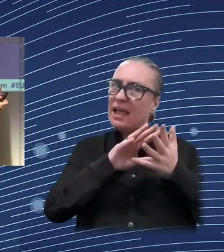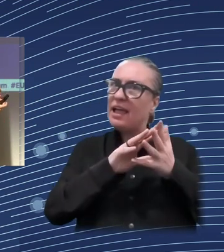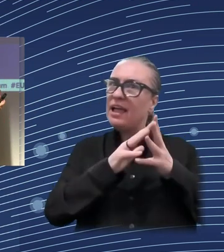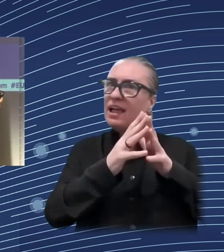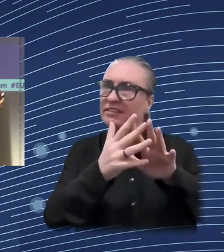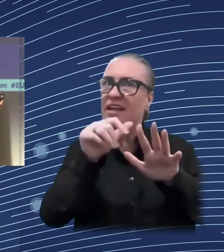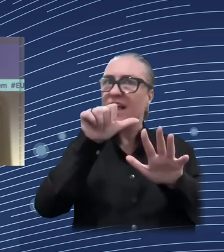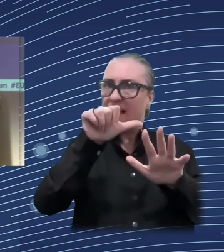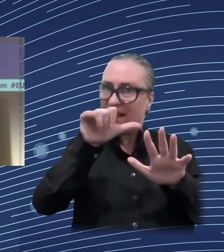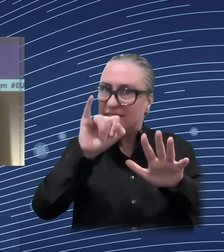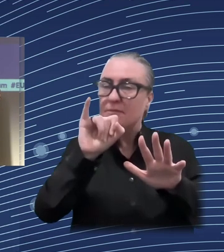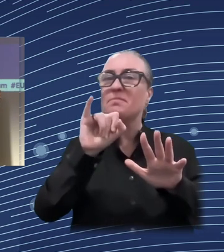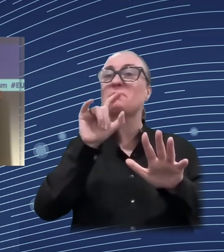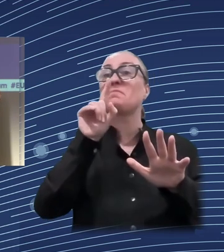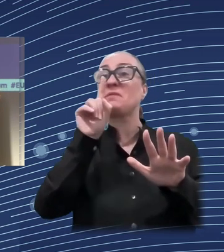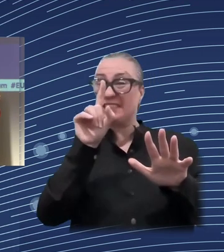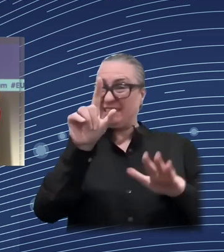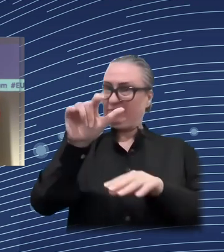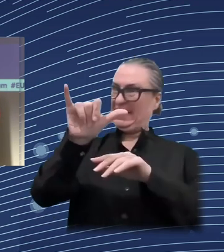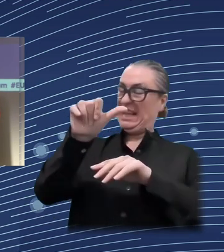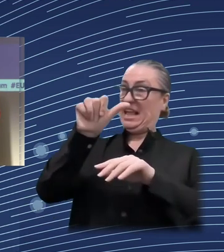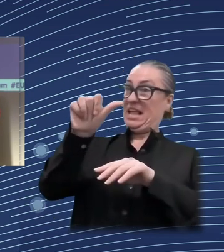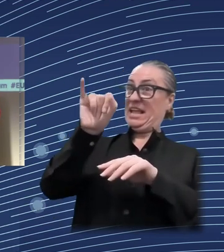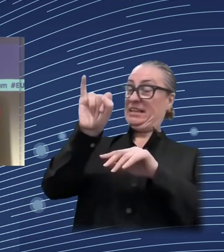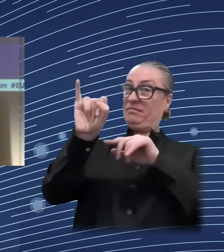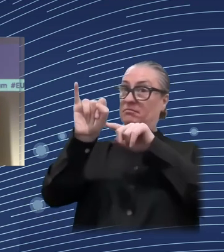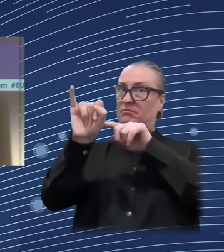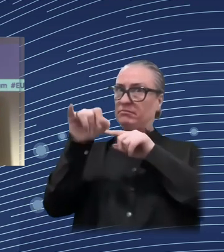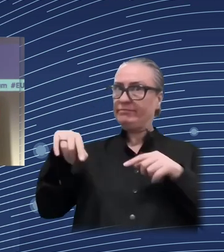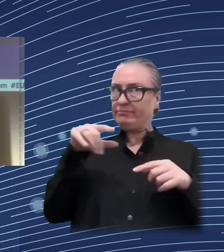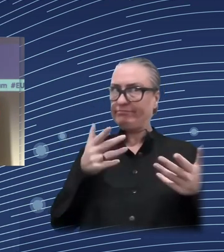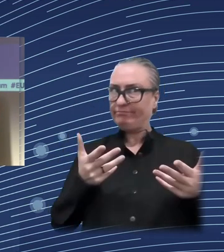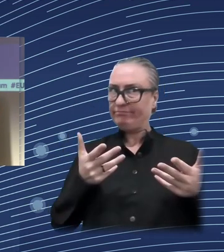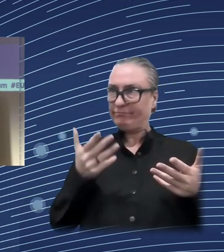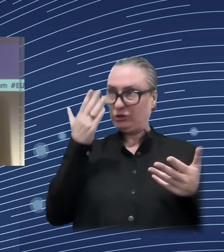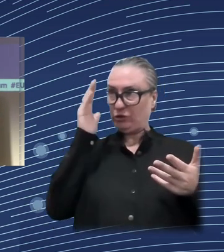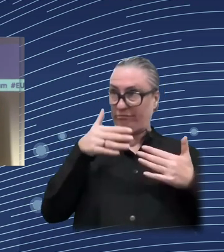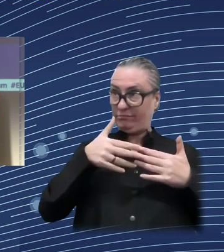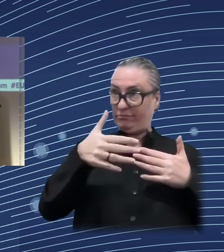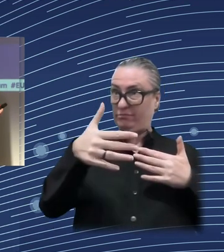of data in order to capture social outcomes. And this is something that we need to recognize.